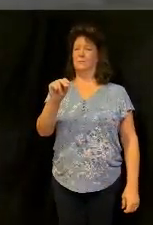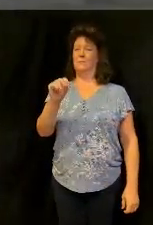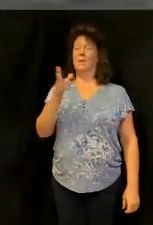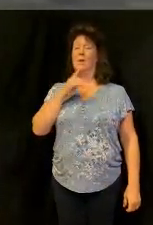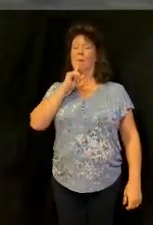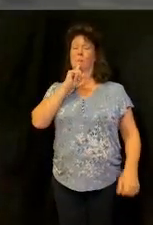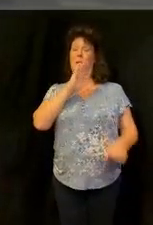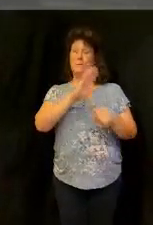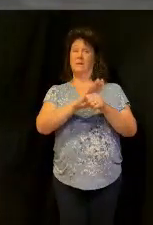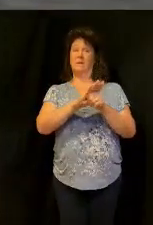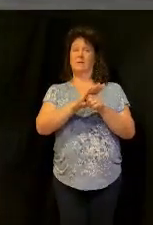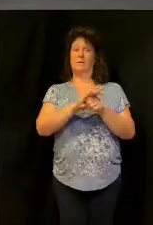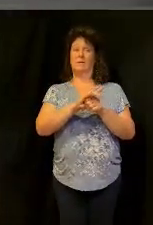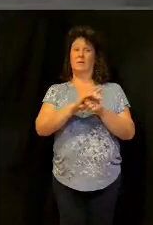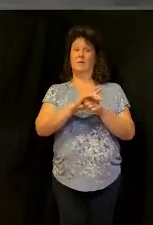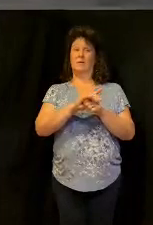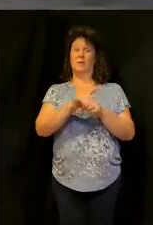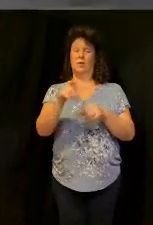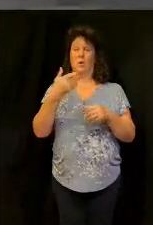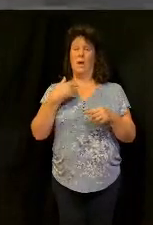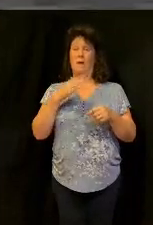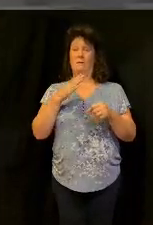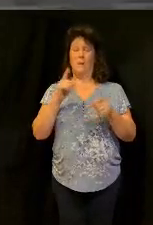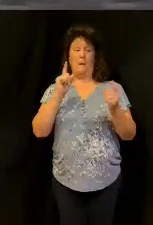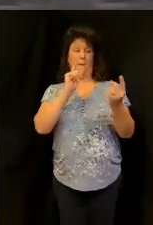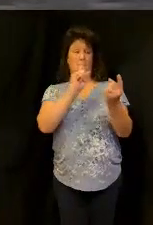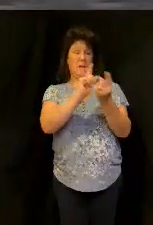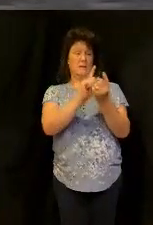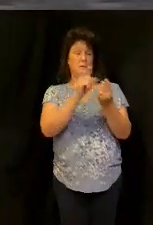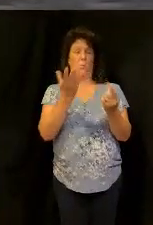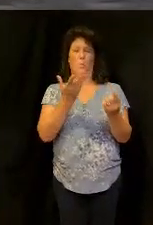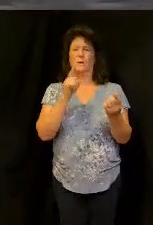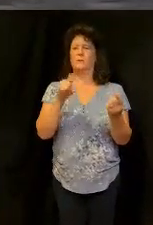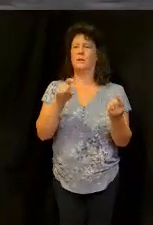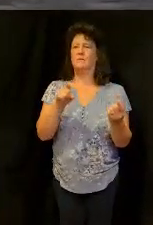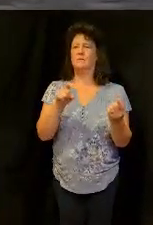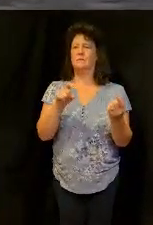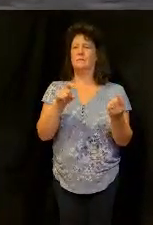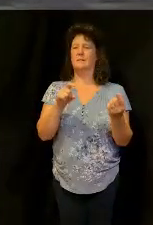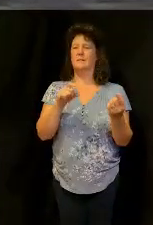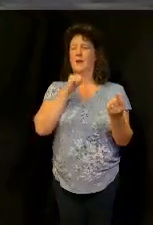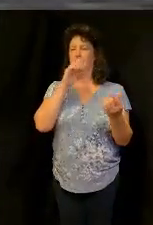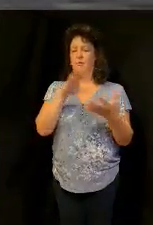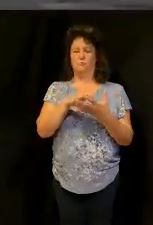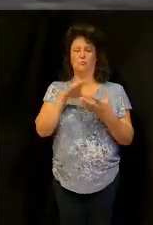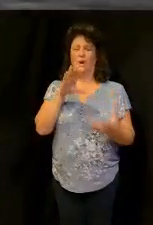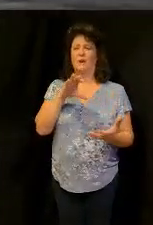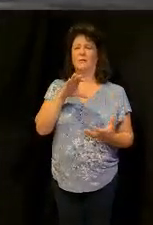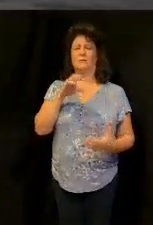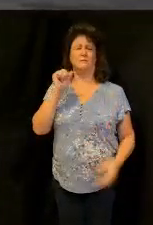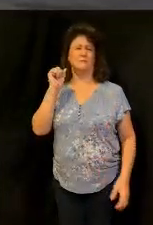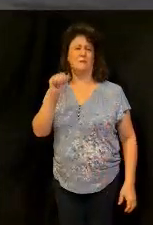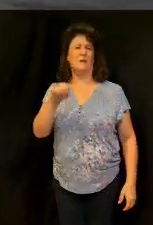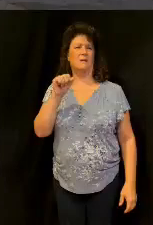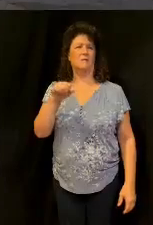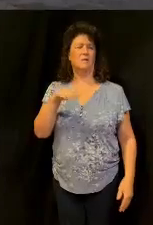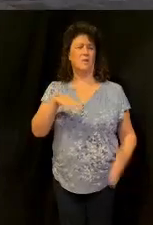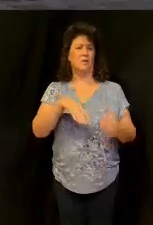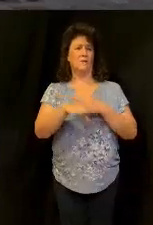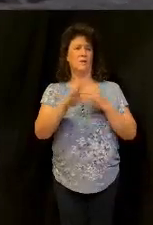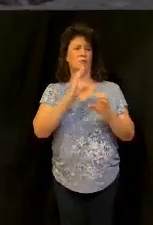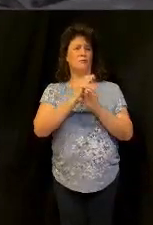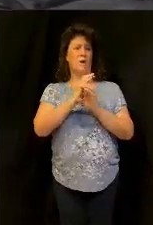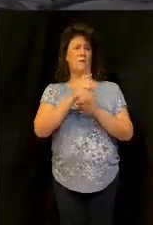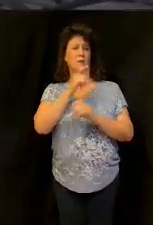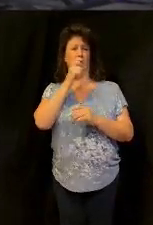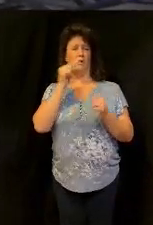promising you man that you have your need met and you have more than enough you say well I'm not rich oh yes you are listen you come here in a car today who all